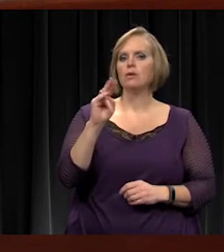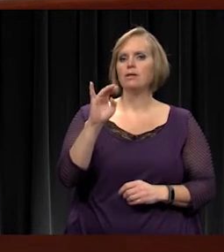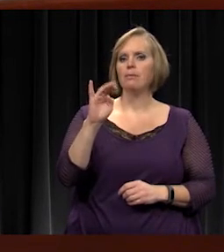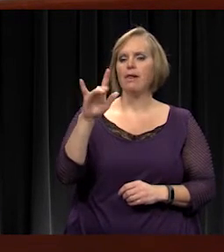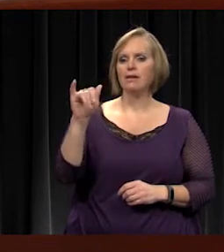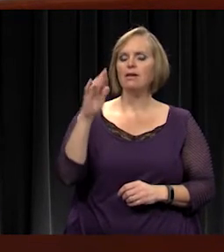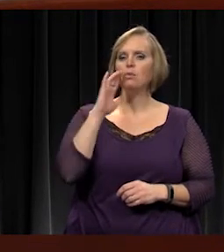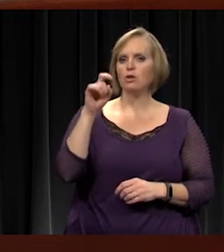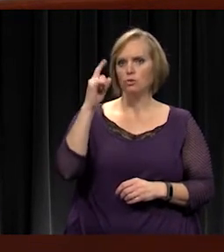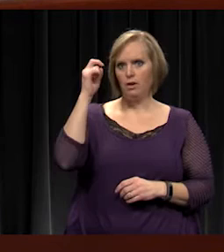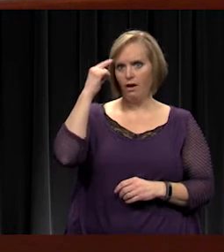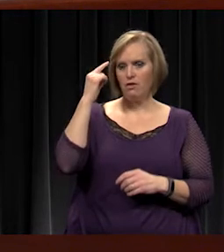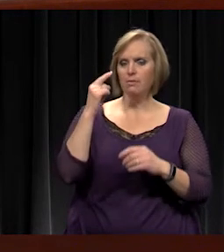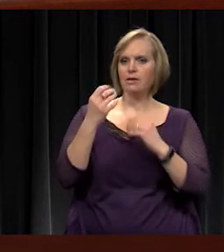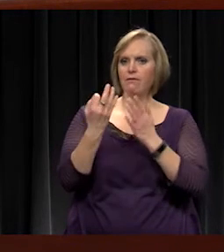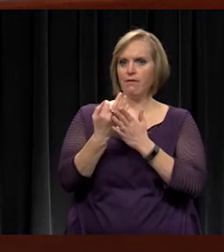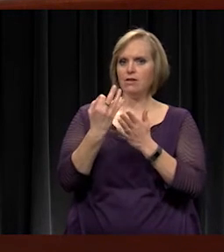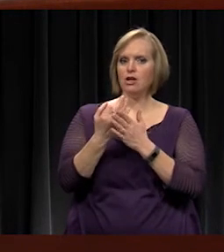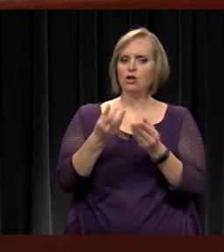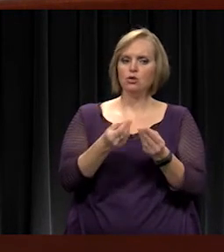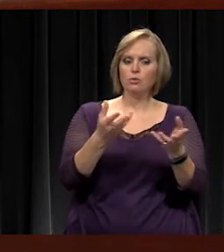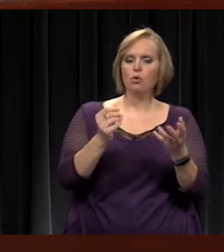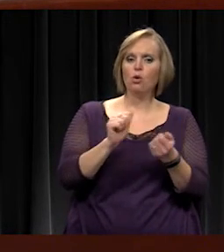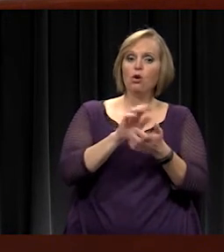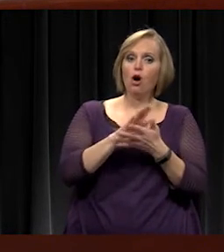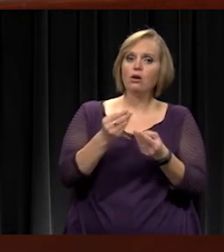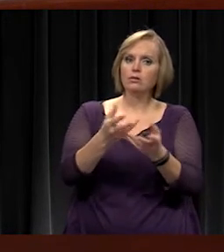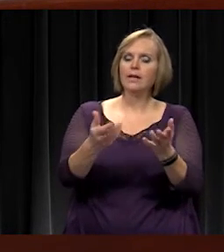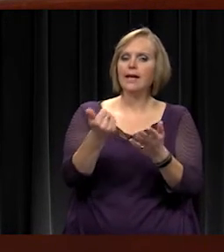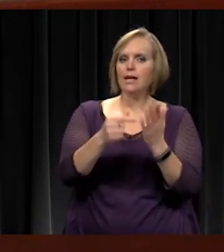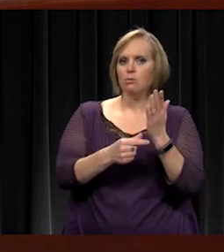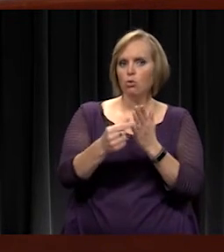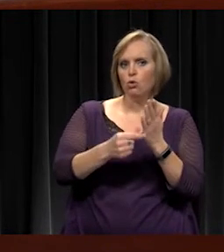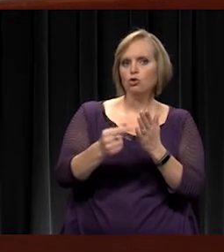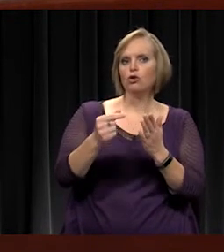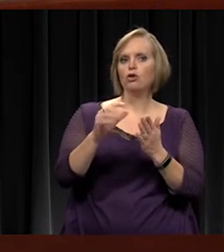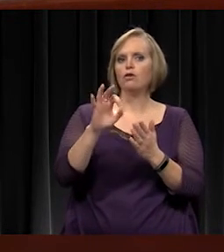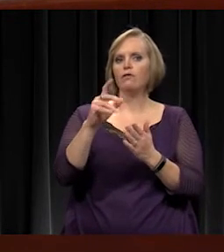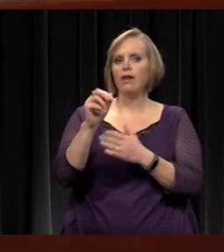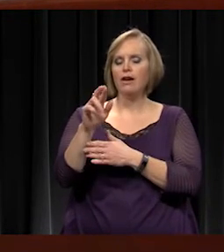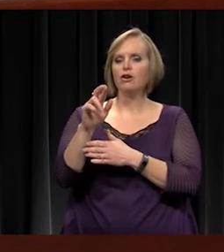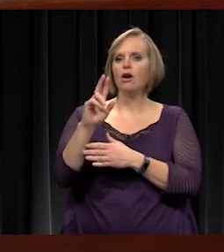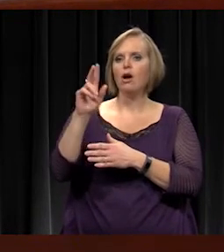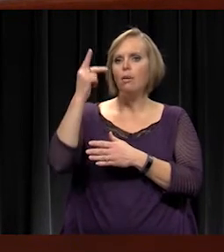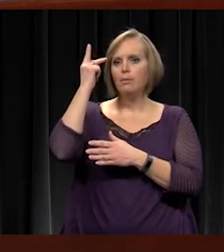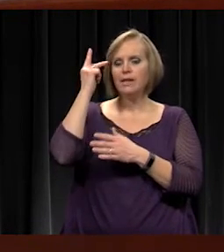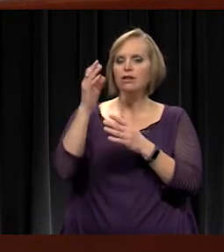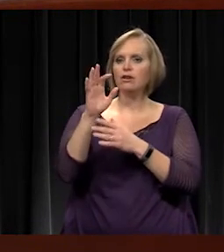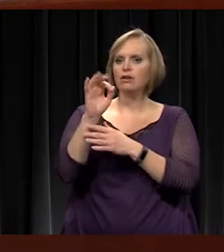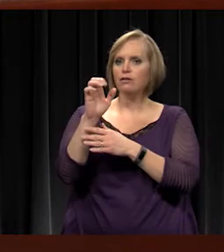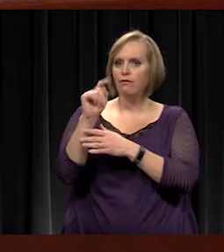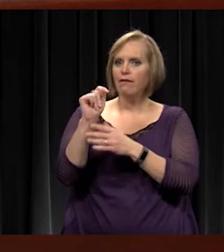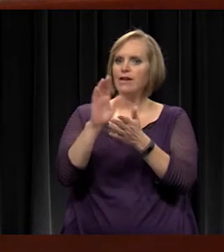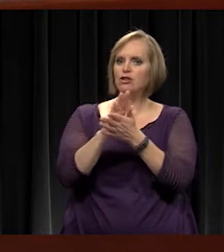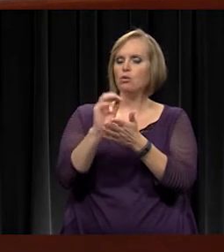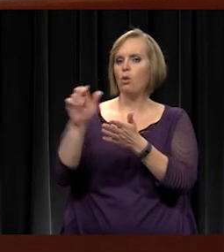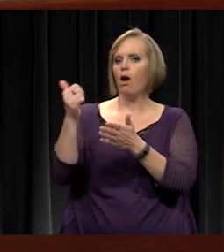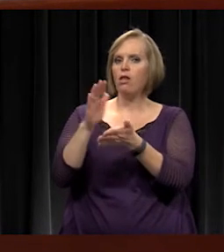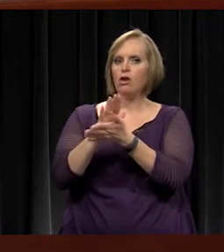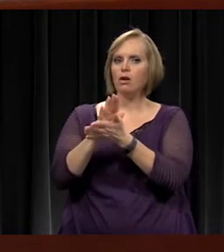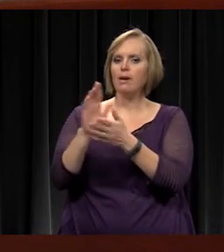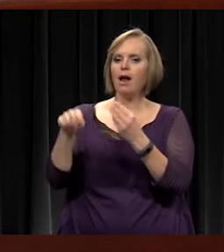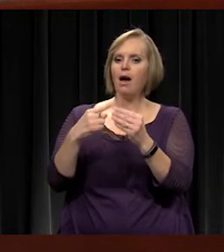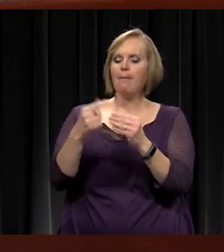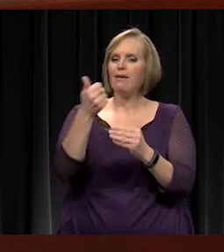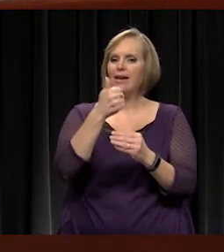to distribute or cause to be distributed any brochure, flyer, political fact sheet, or other document regarding any